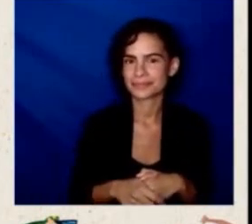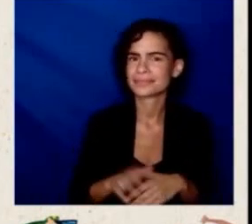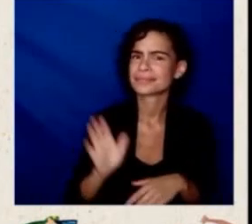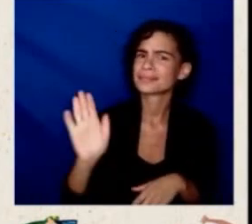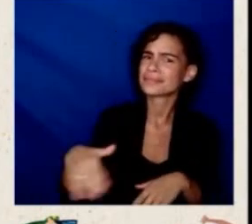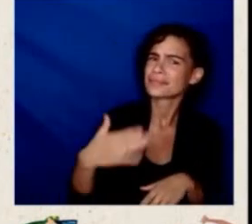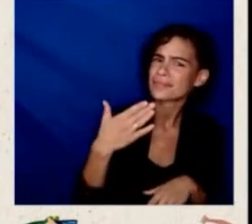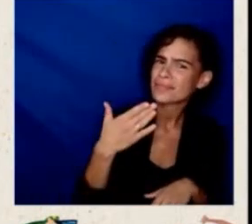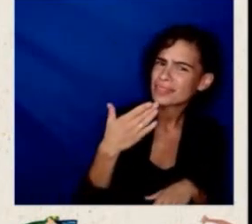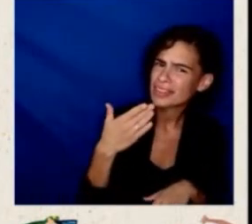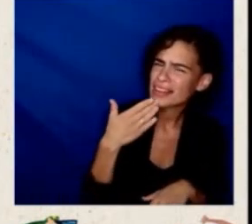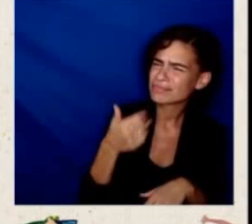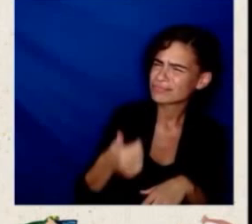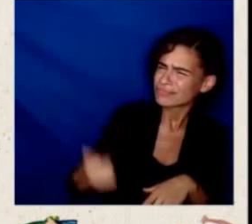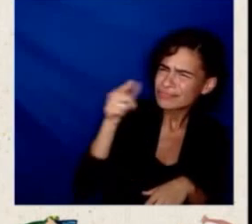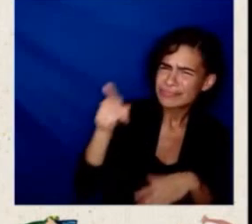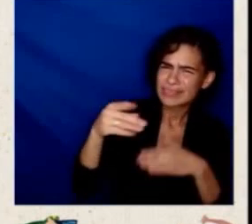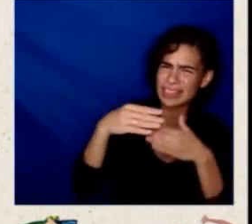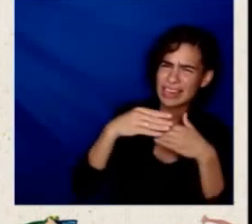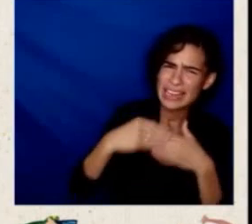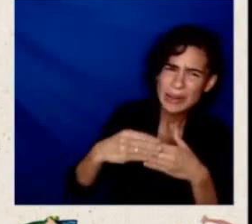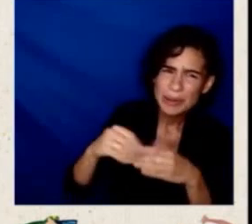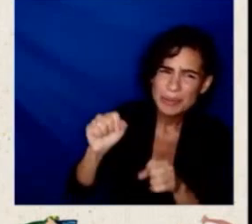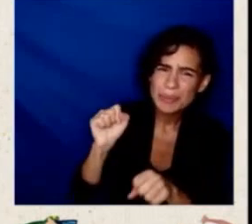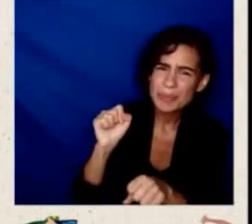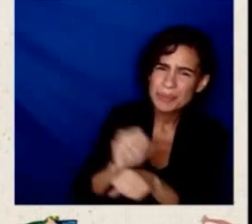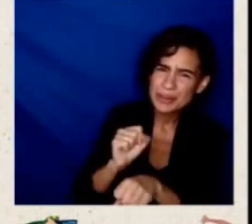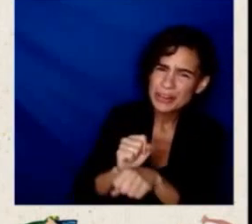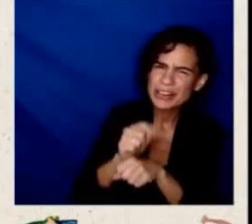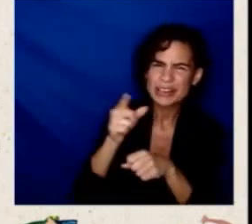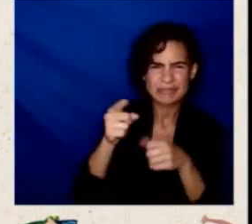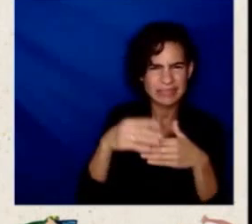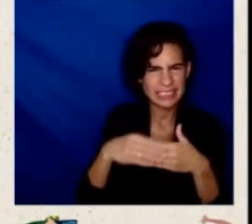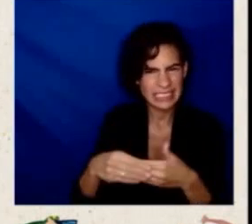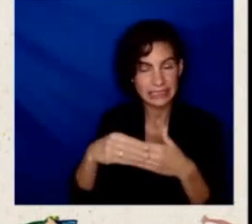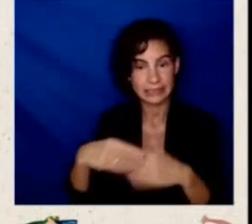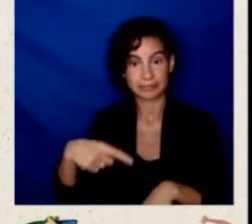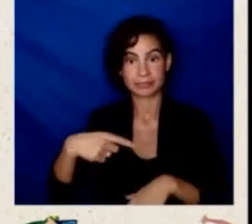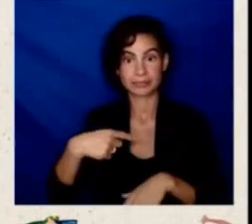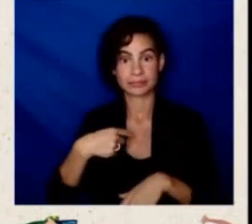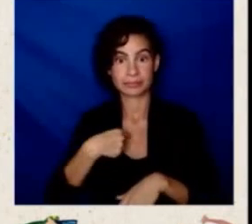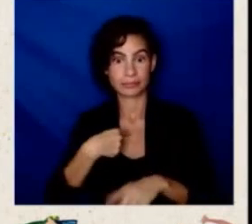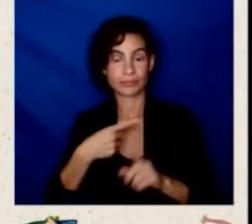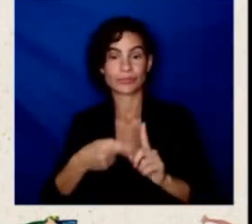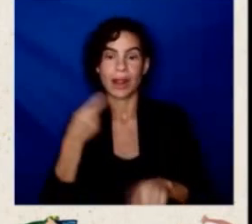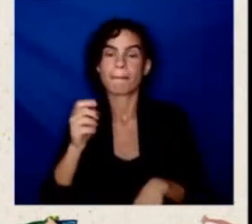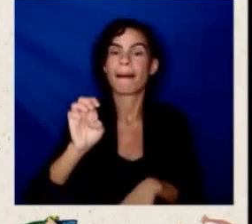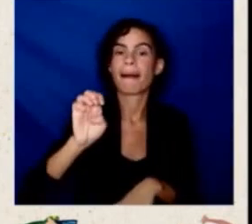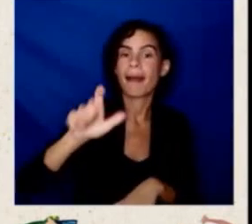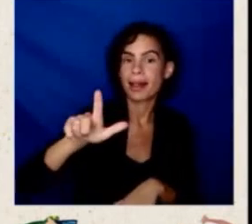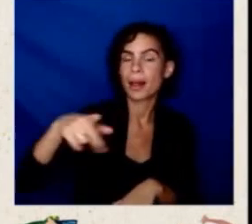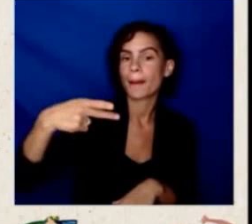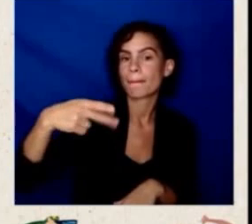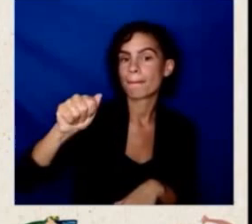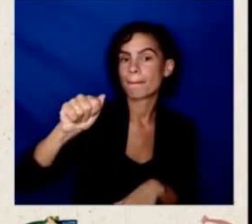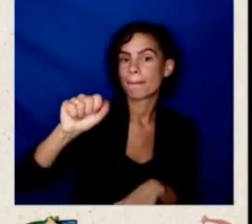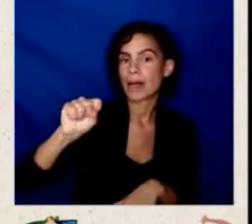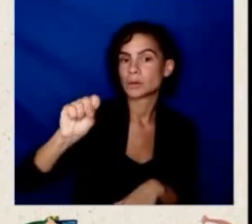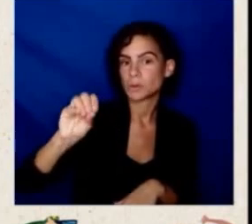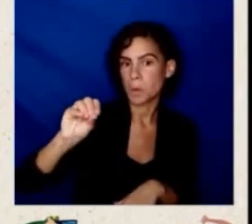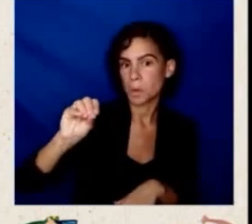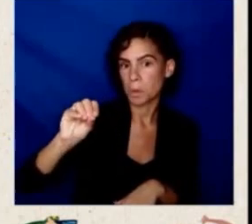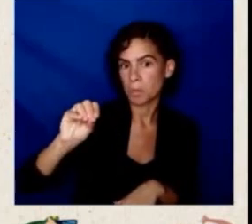us safe. As someone from El Paso, a city that was targeted by white supremacist hate that took the lives of 23